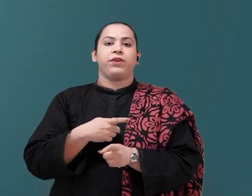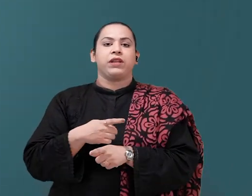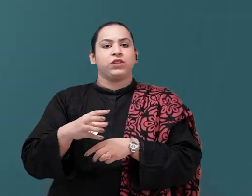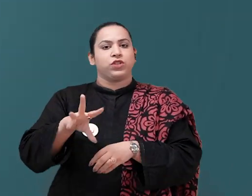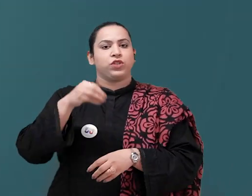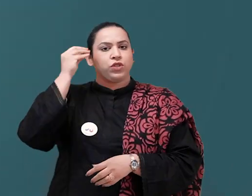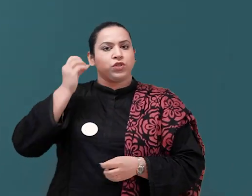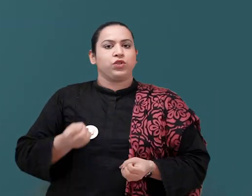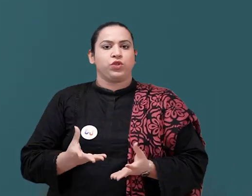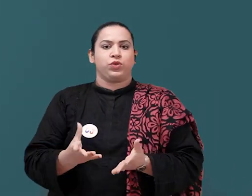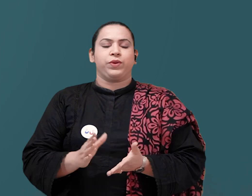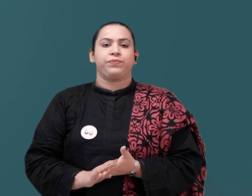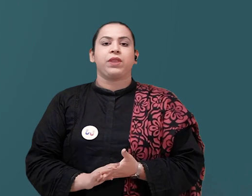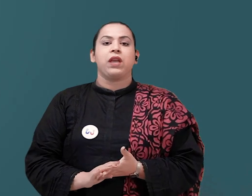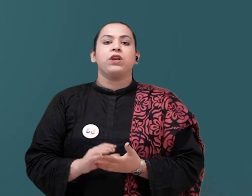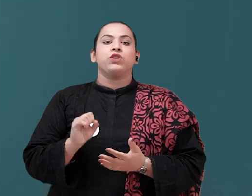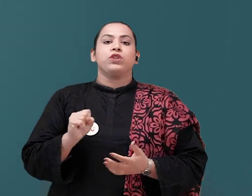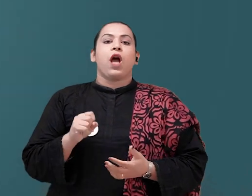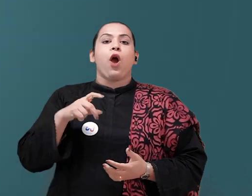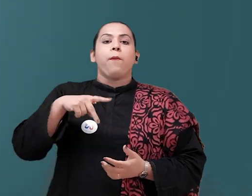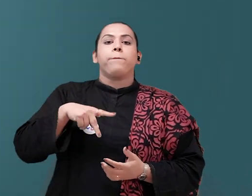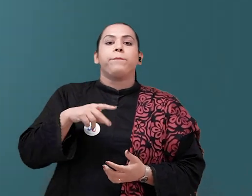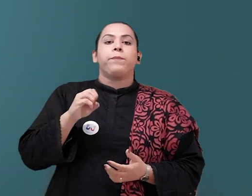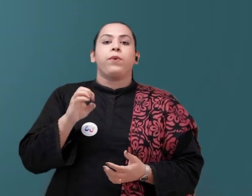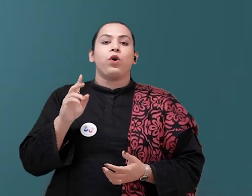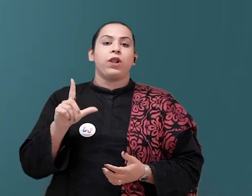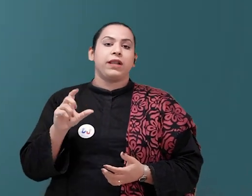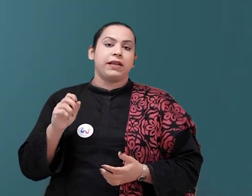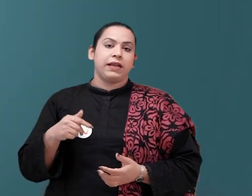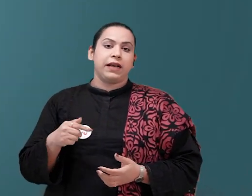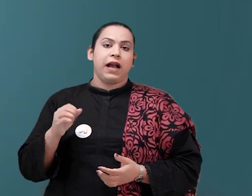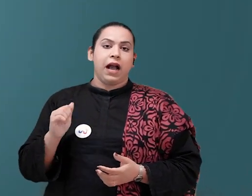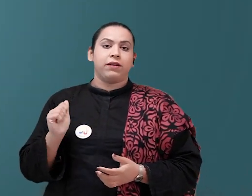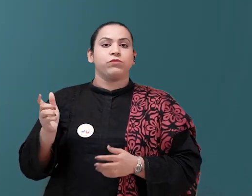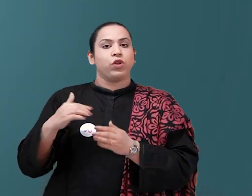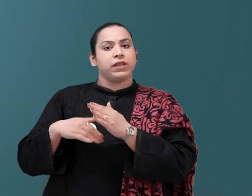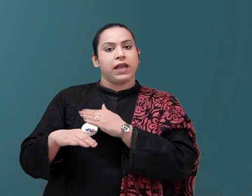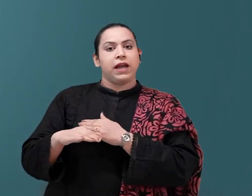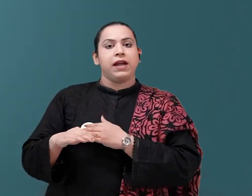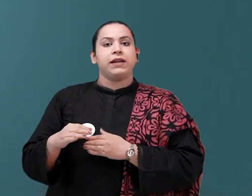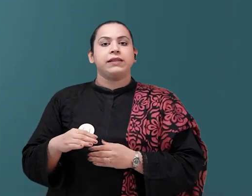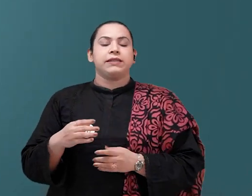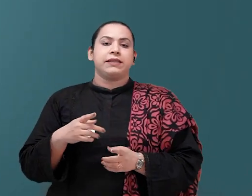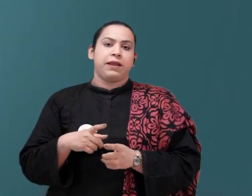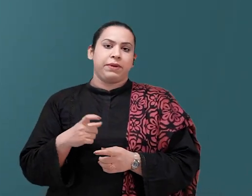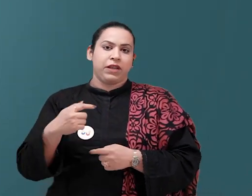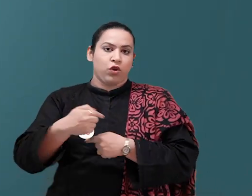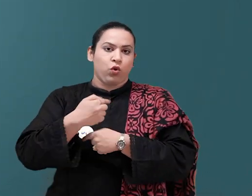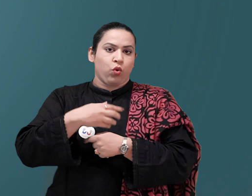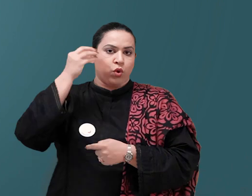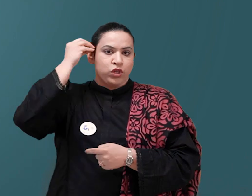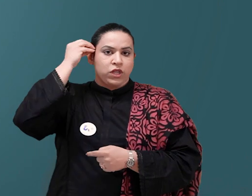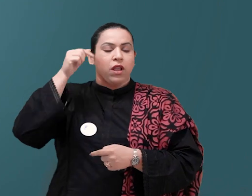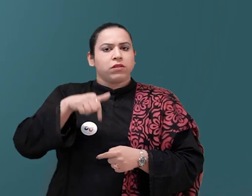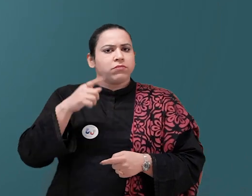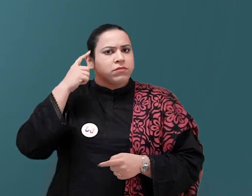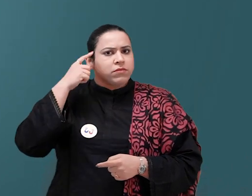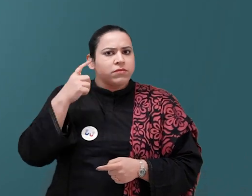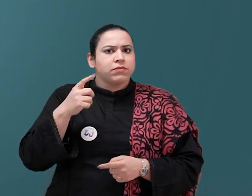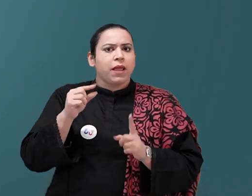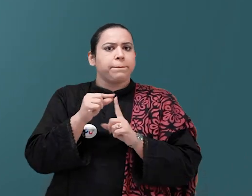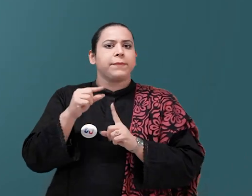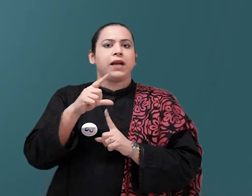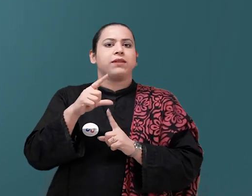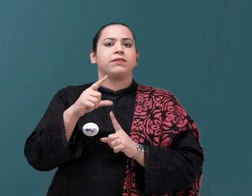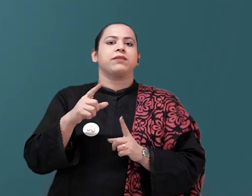coach, Susan Polgar, Under her, I coaching and I realized that there are tournaments in So, I